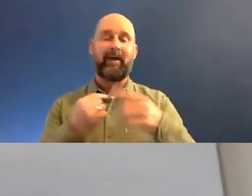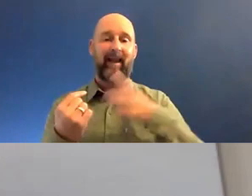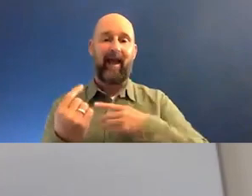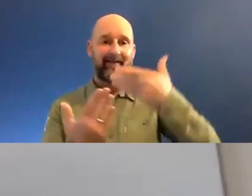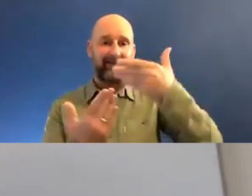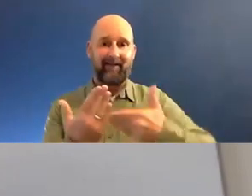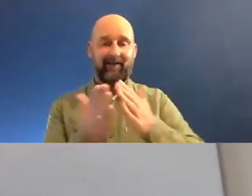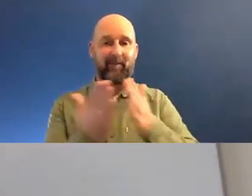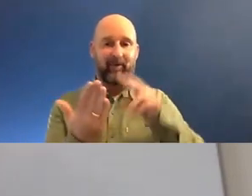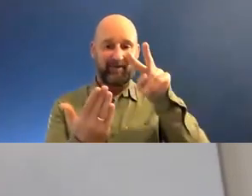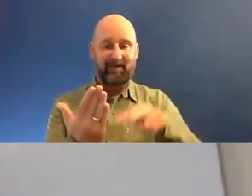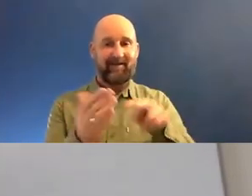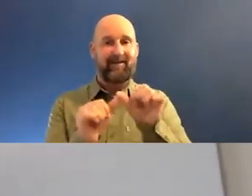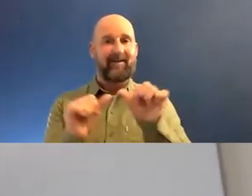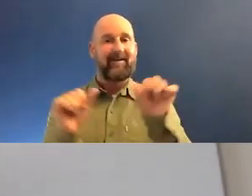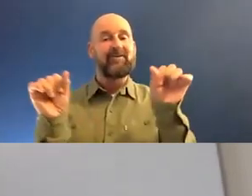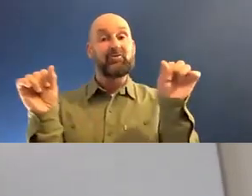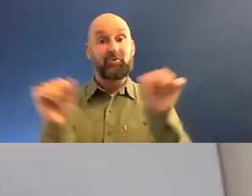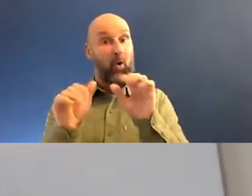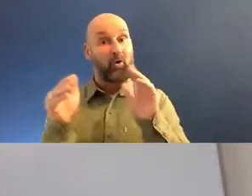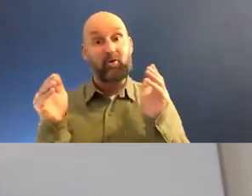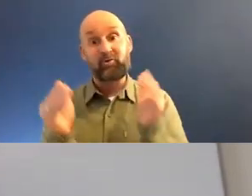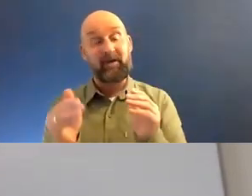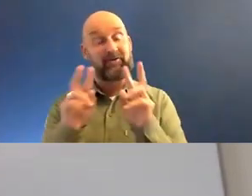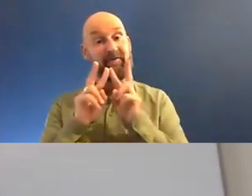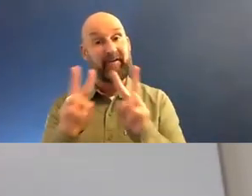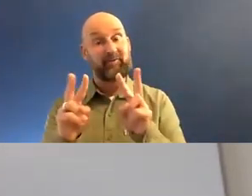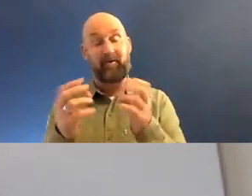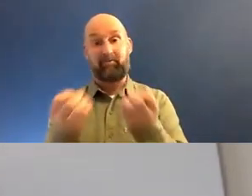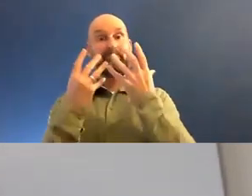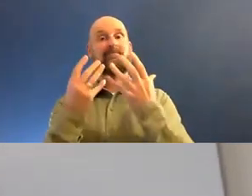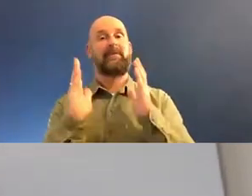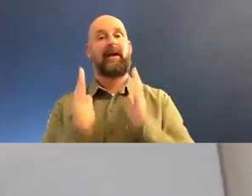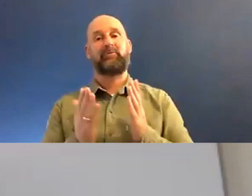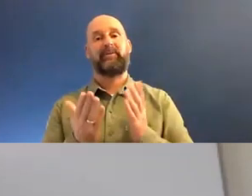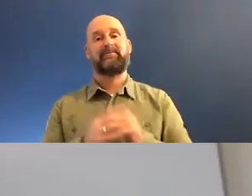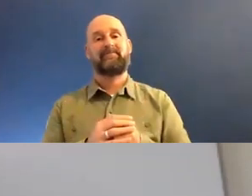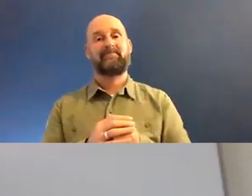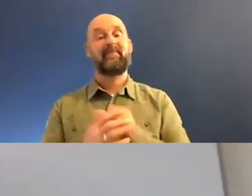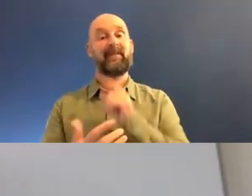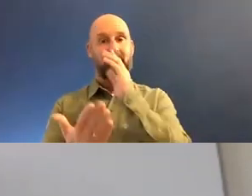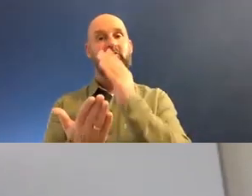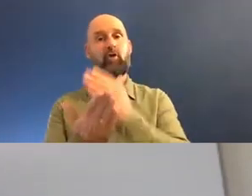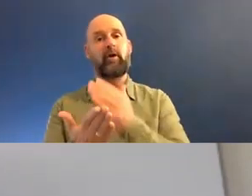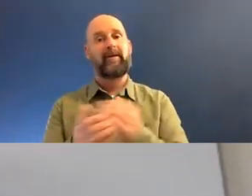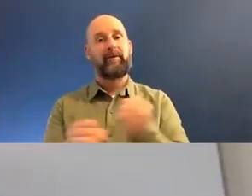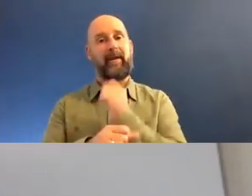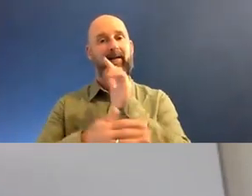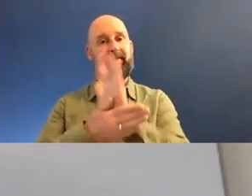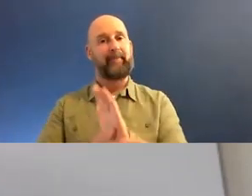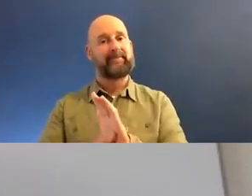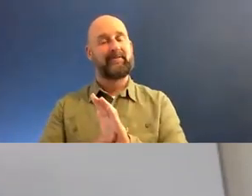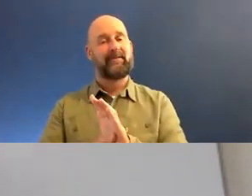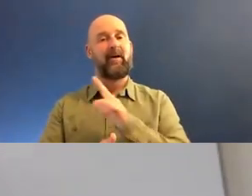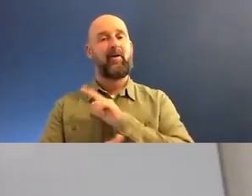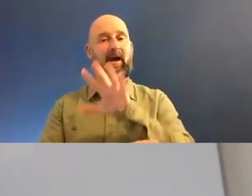a short concentration span visual one. And so for me, that's where documentary filmmaking, and I've made films that